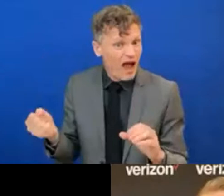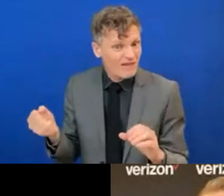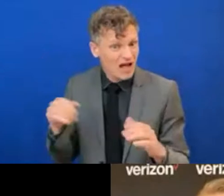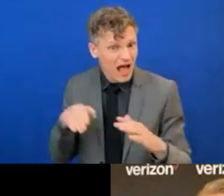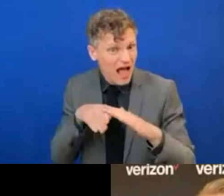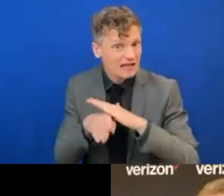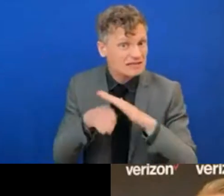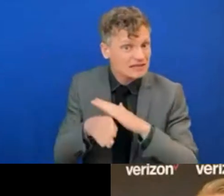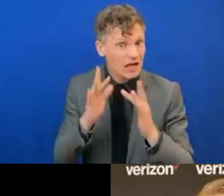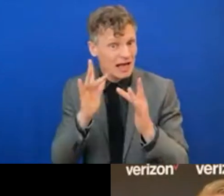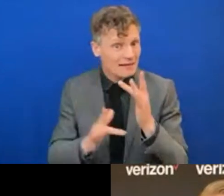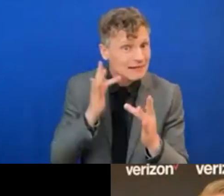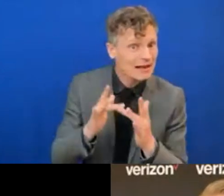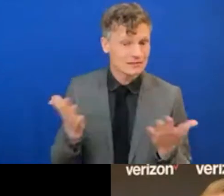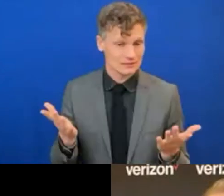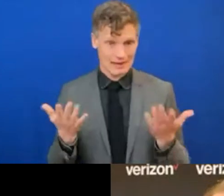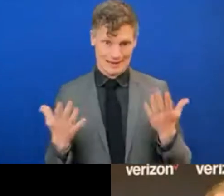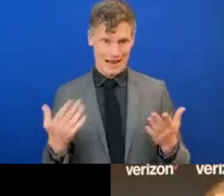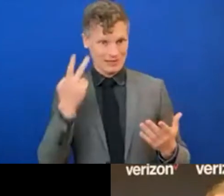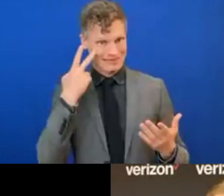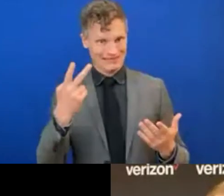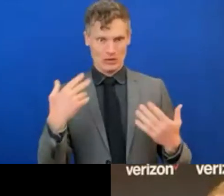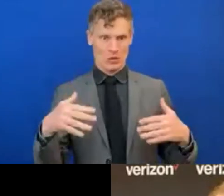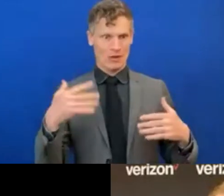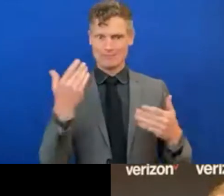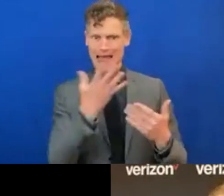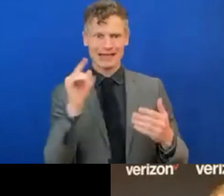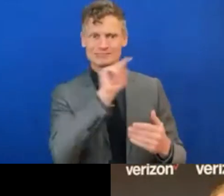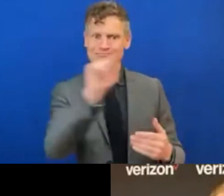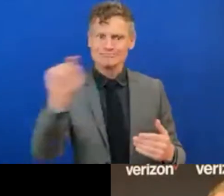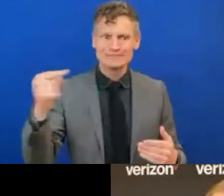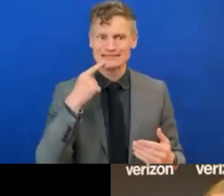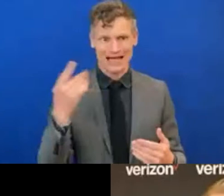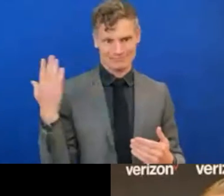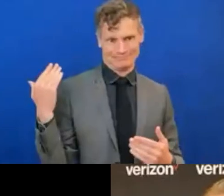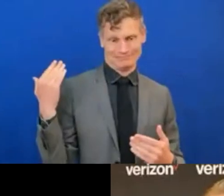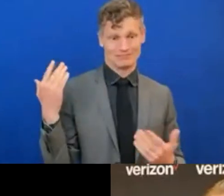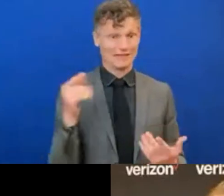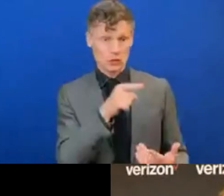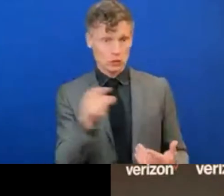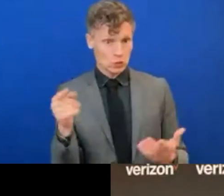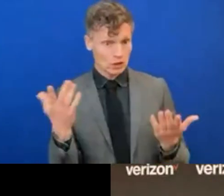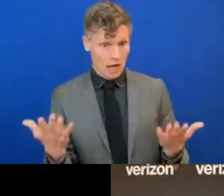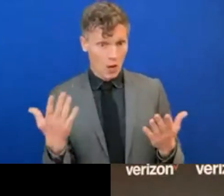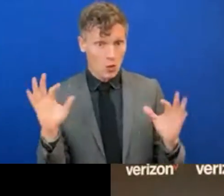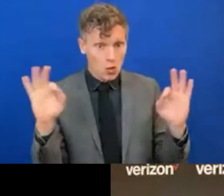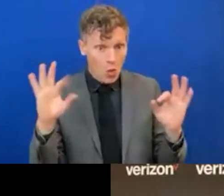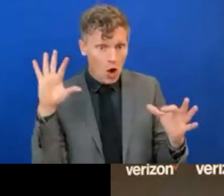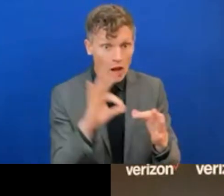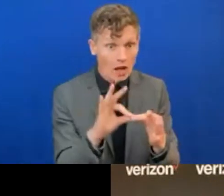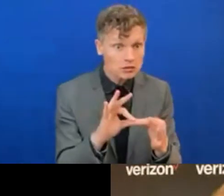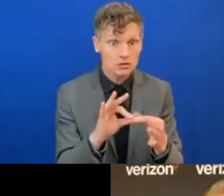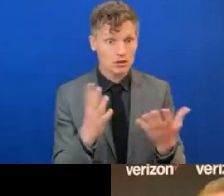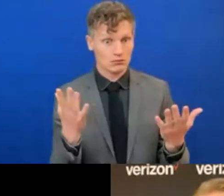vulnerable in this situation. Because in the future, and already now, if you're not connected, you're not part of our society, you cannot get access to training,